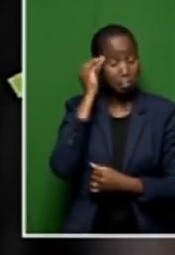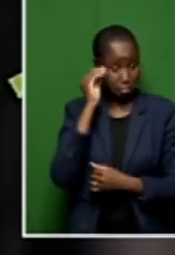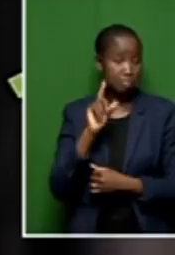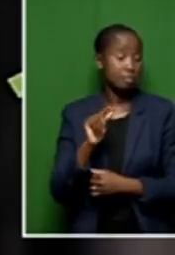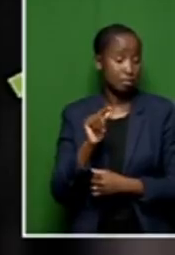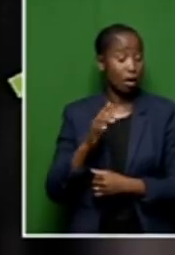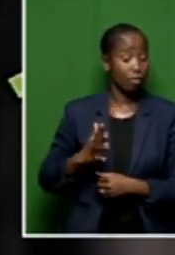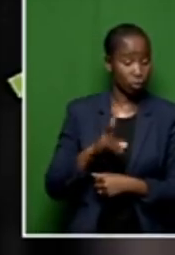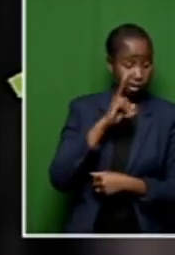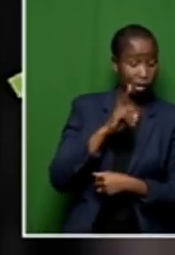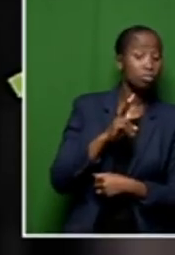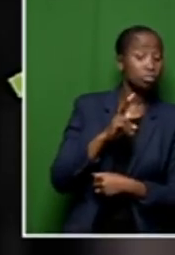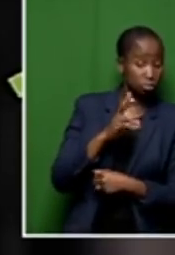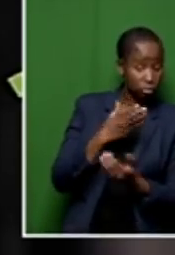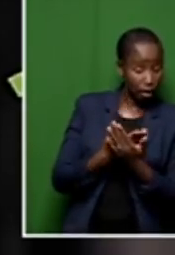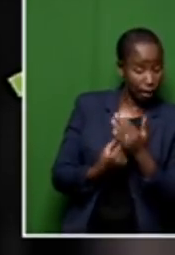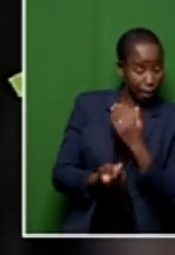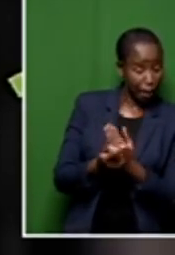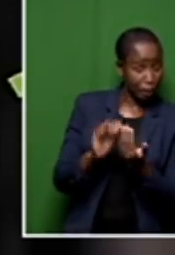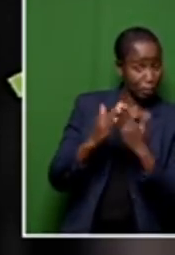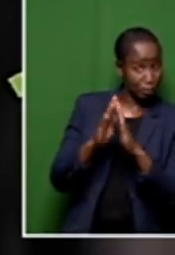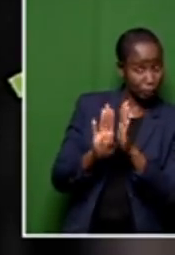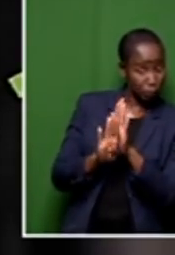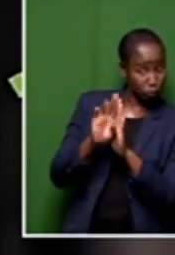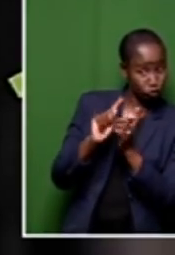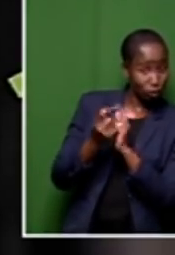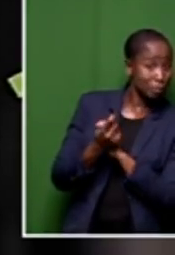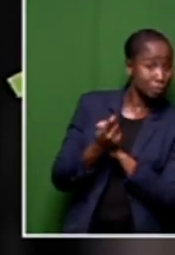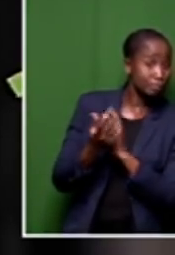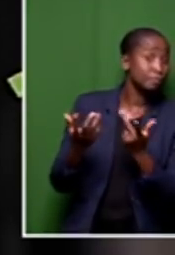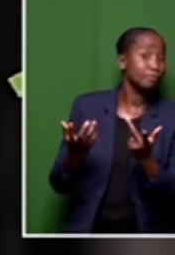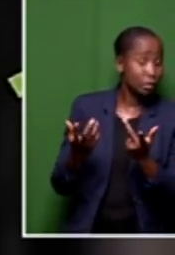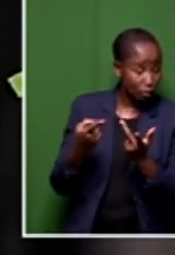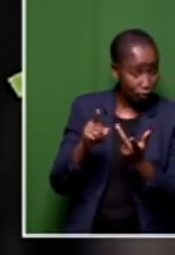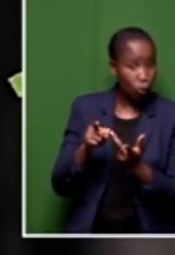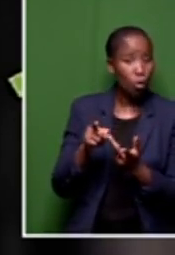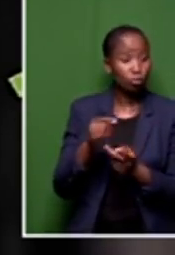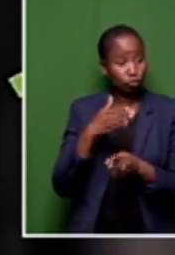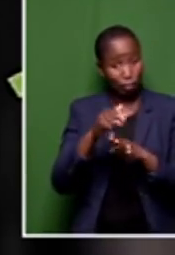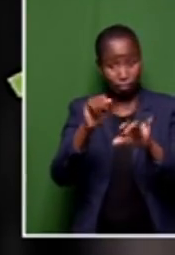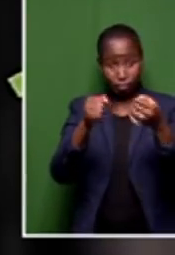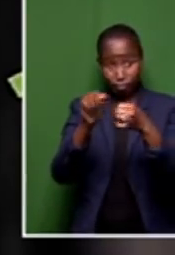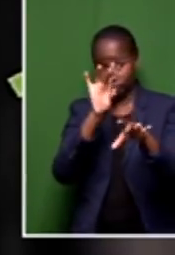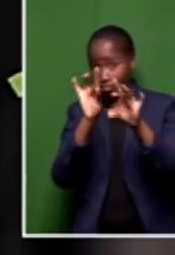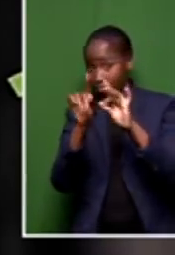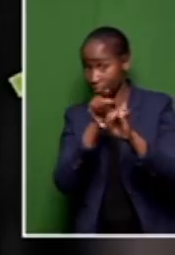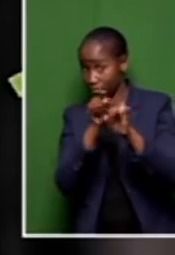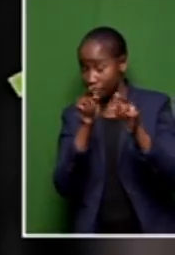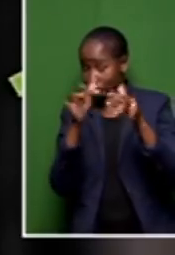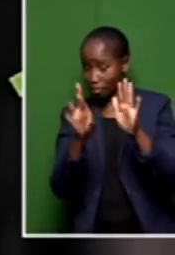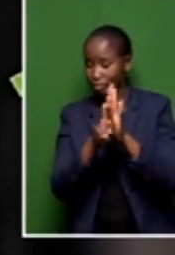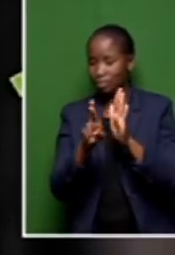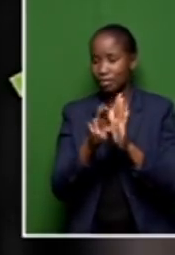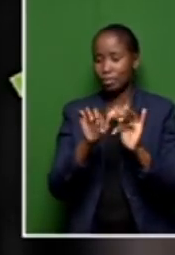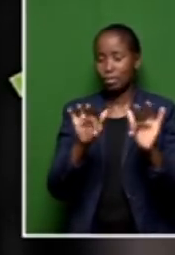see whether any changes are actually brought about in terms of the mandate given to the elected representatives by the